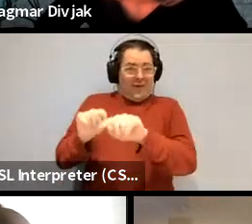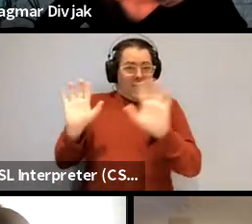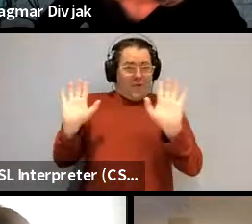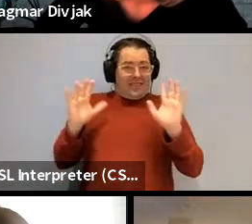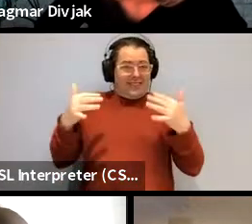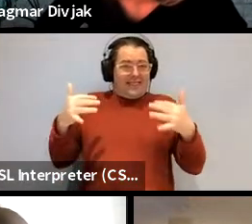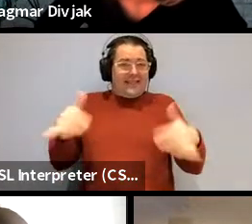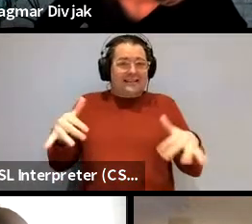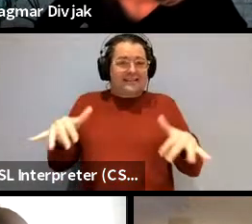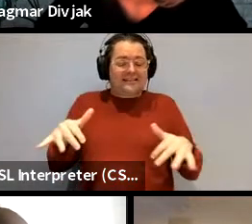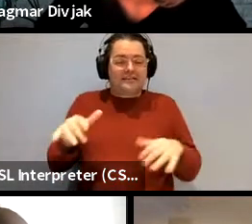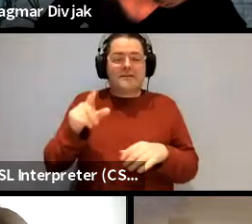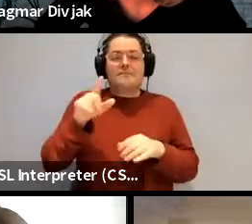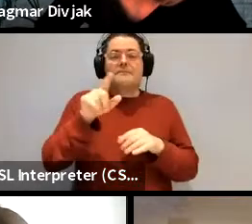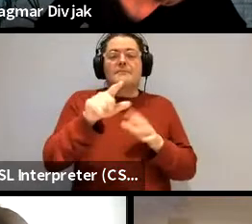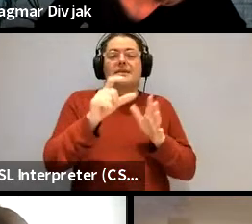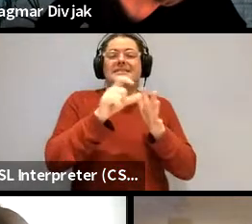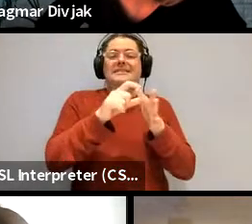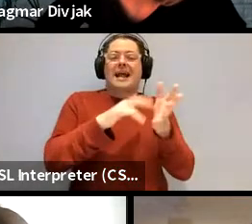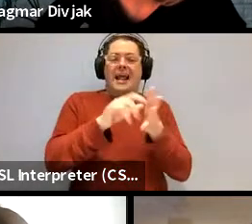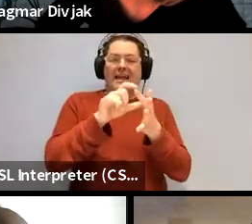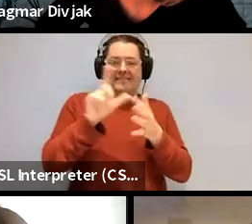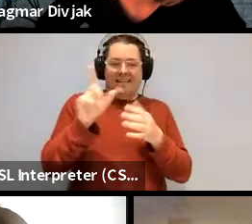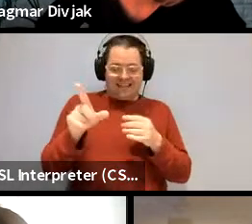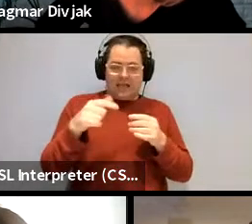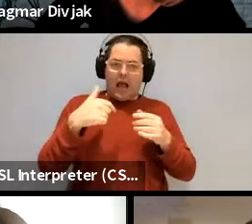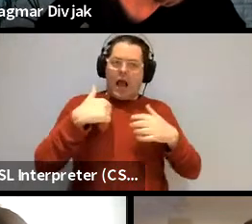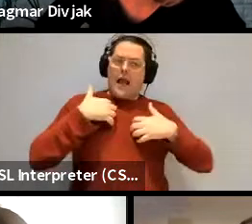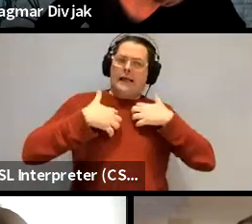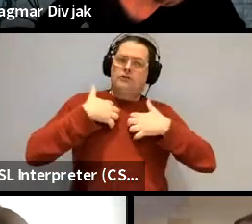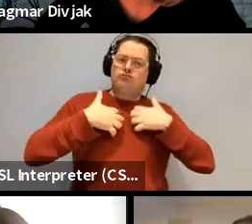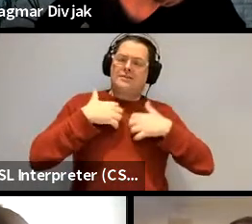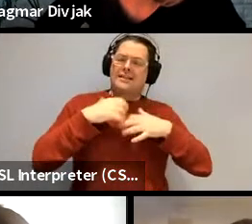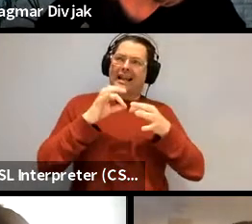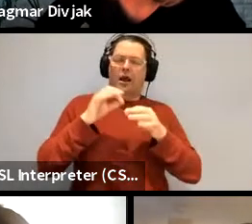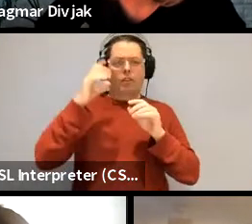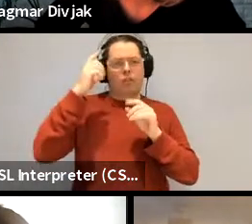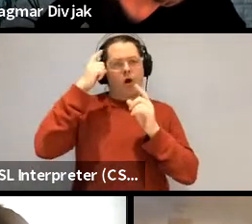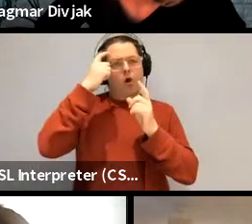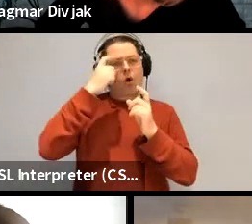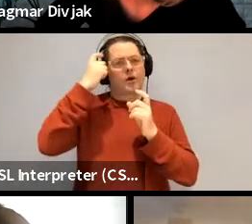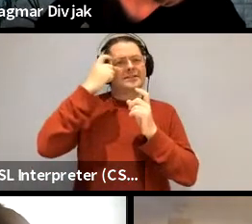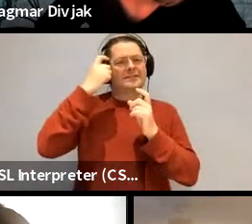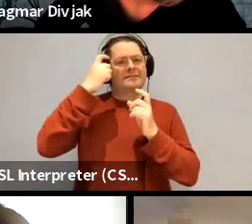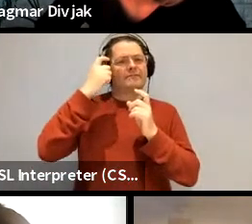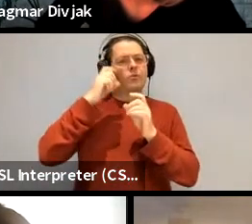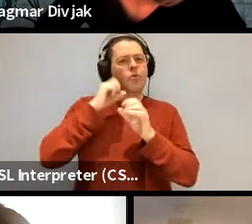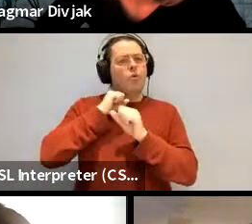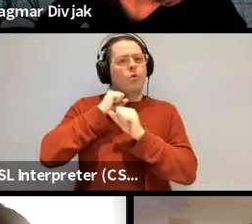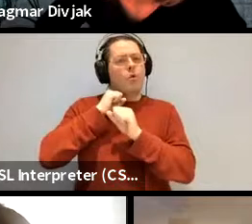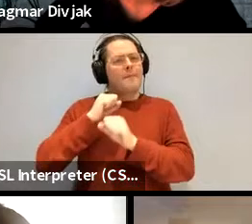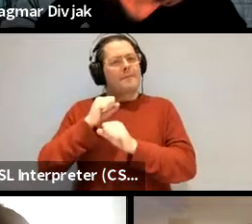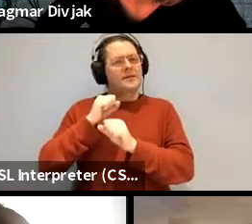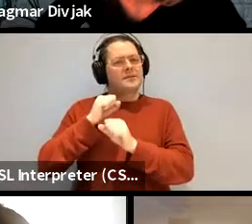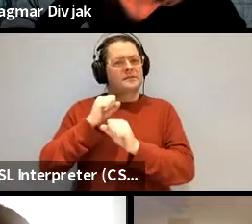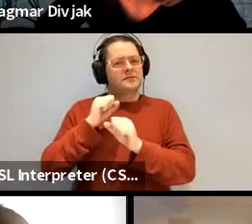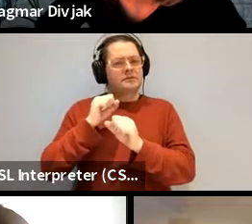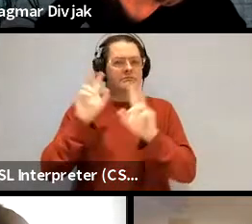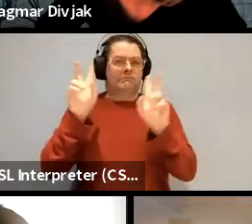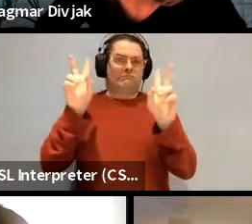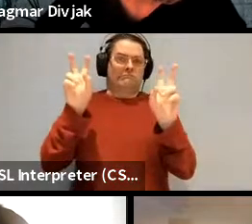been interested in the question of within this cognitive commitment type approach like i mean